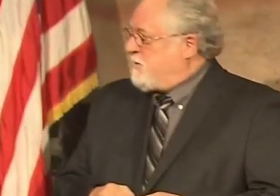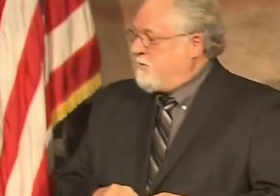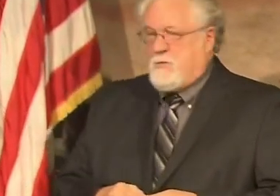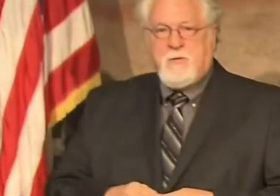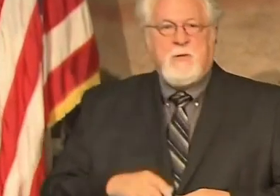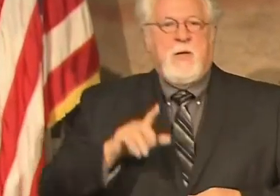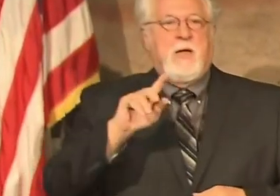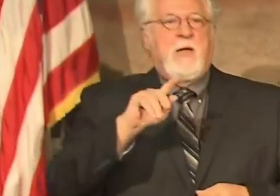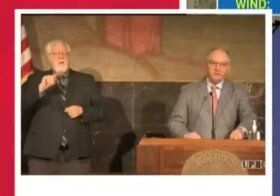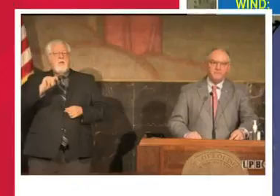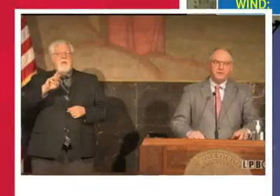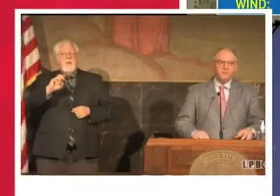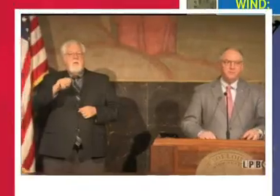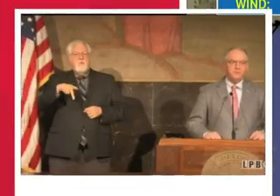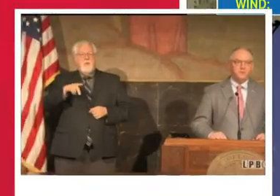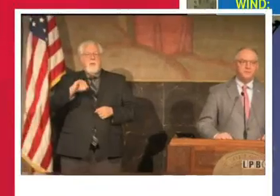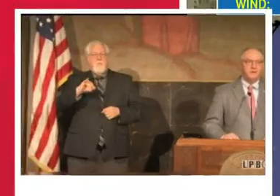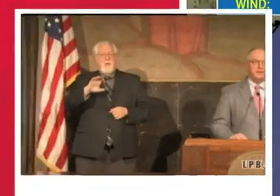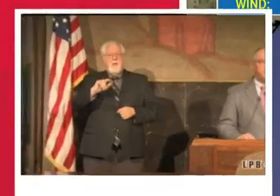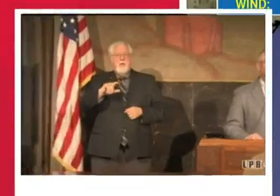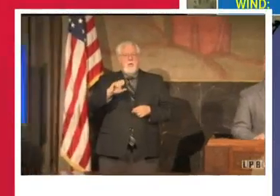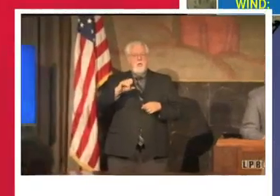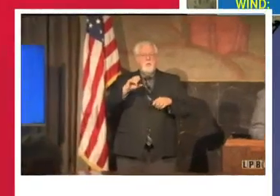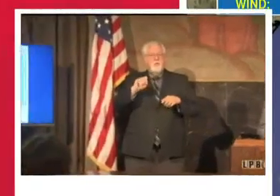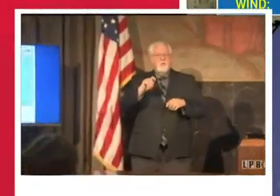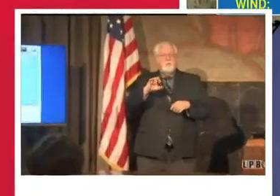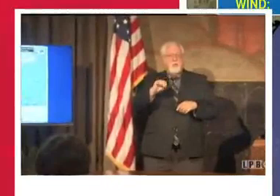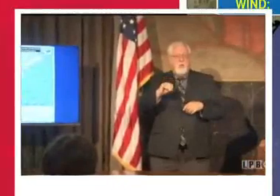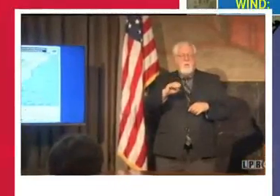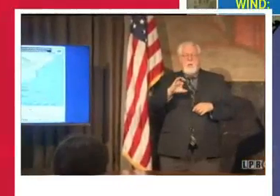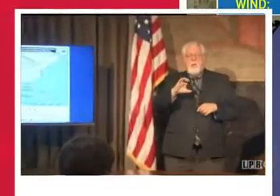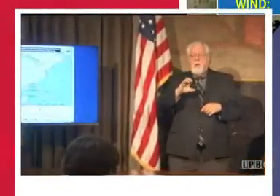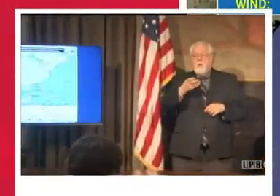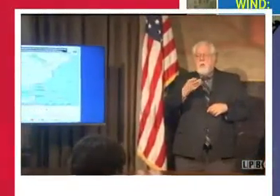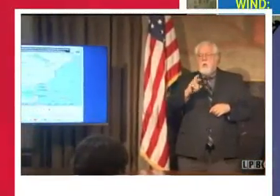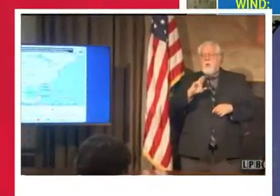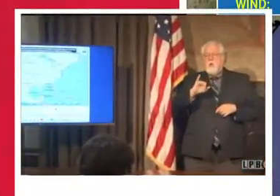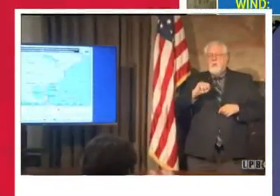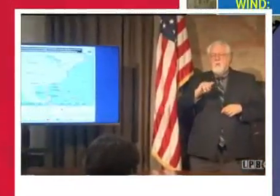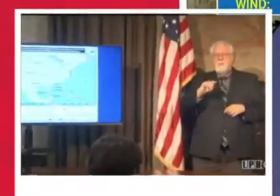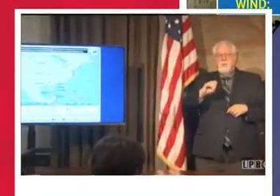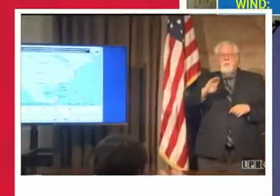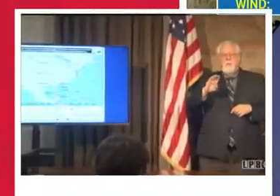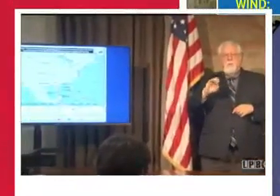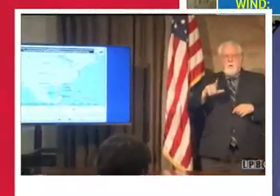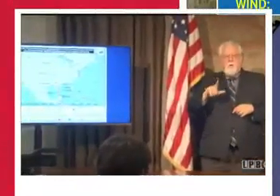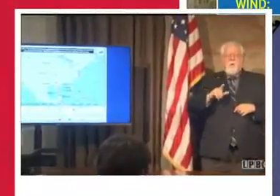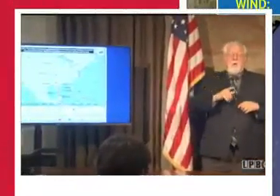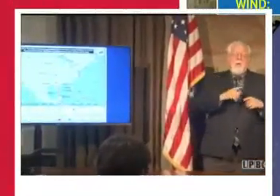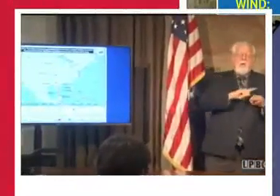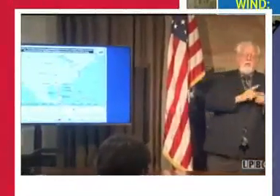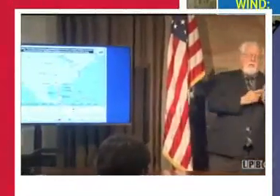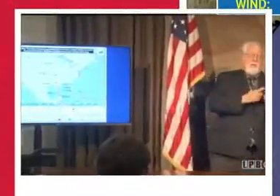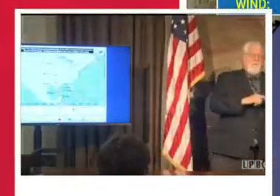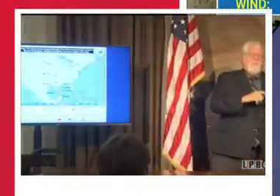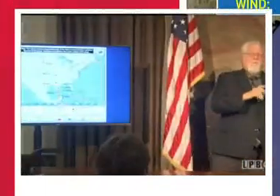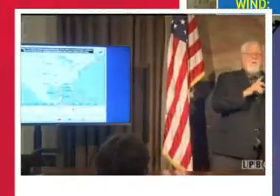is Tropical Storm Cristobal. moved from being a tropical depression to a tropical storm just a short while ago.